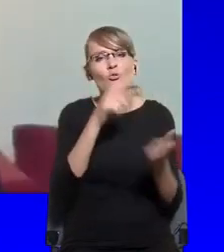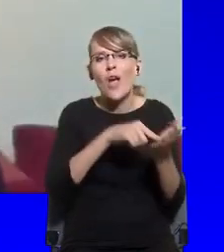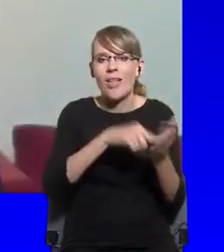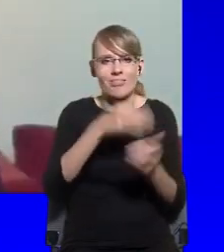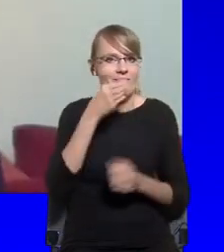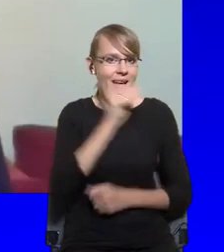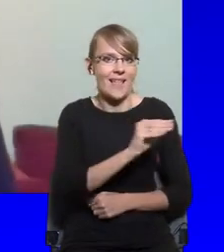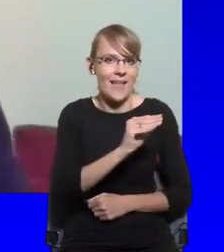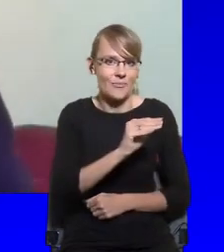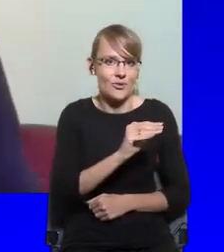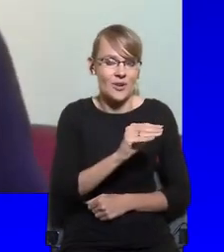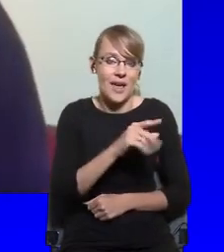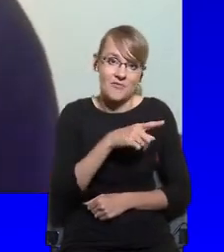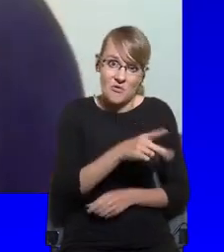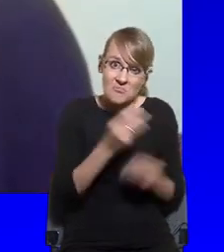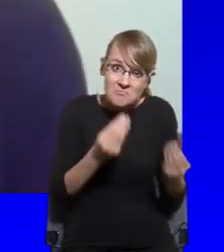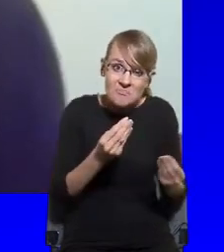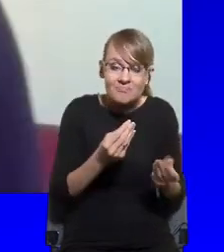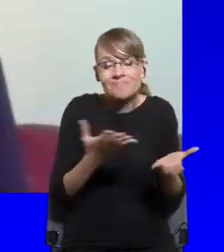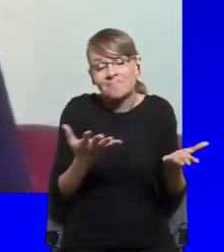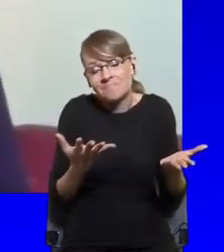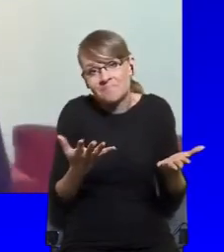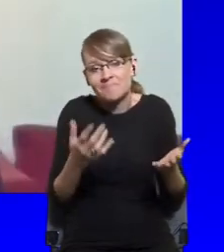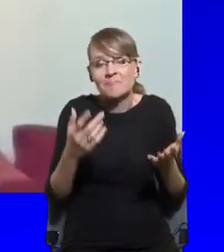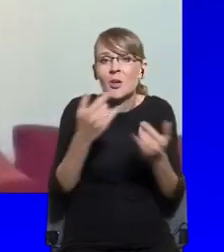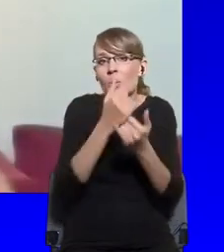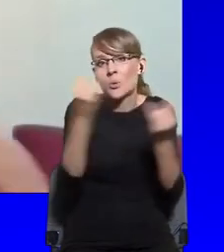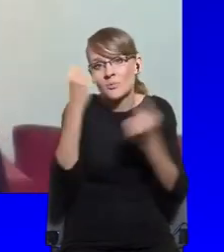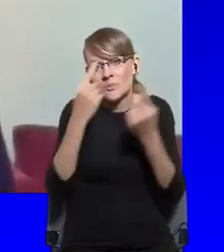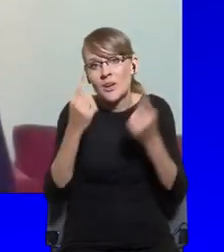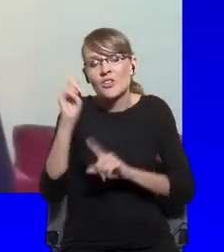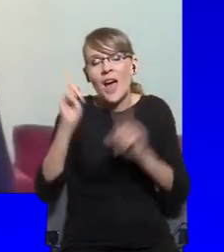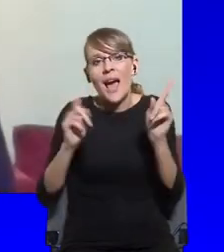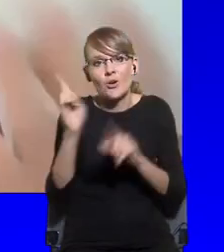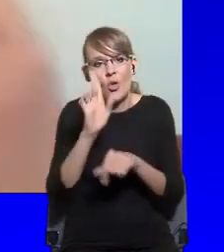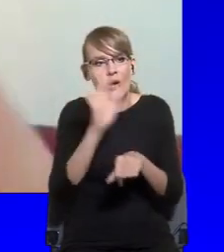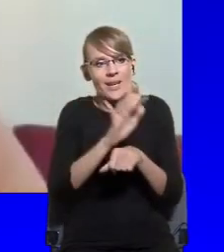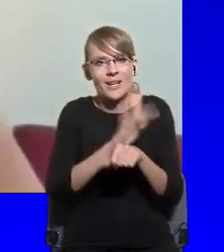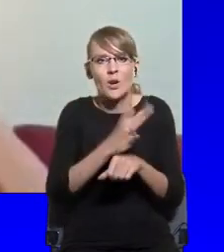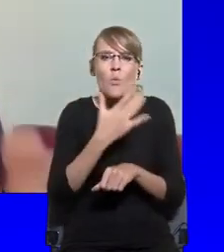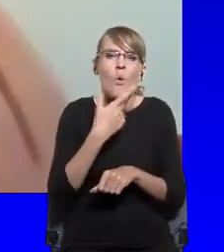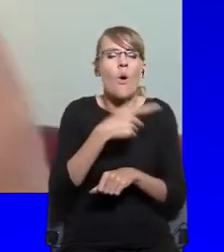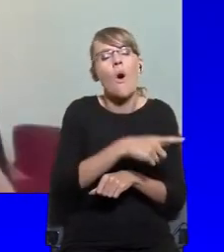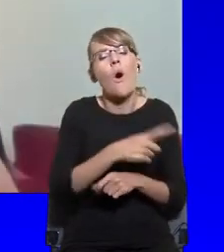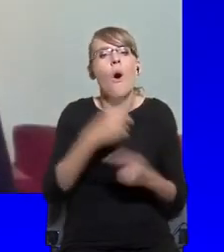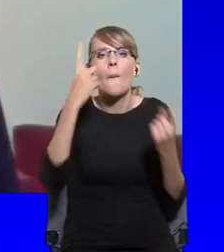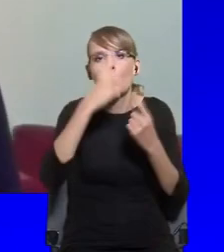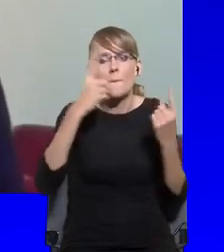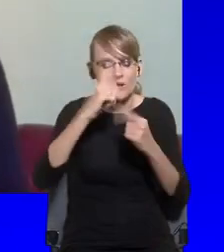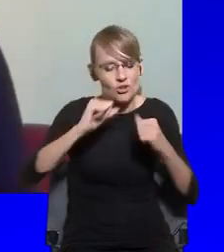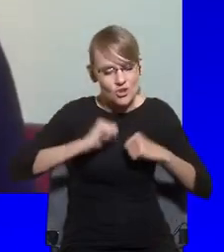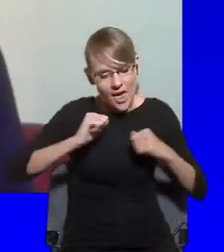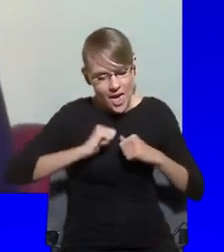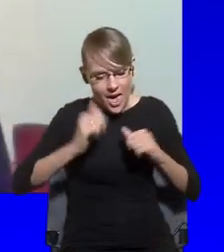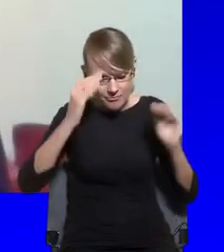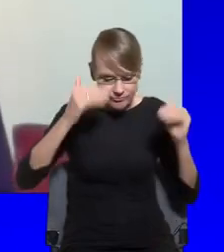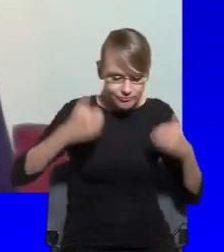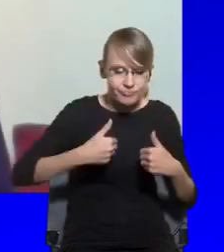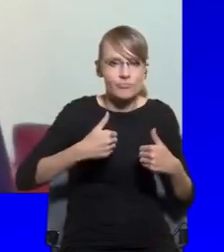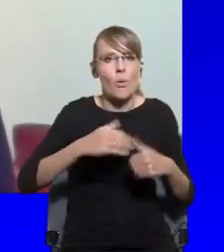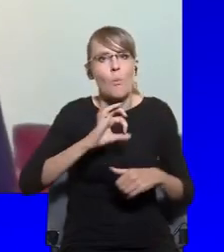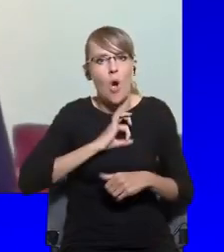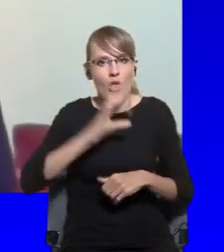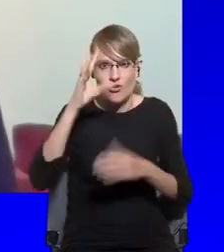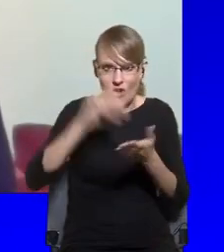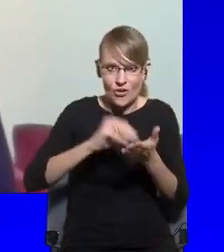attractive one, or as critics might sometimes say, it's a slightly narcissistic, it's all about me, it's all about my experiences sort